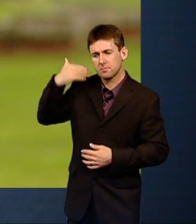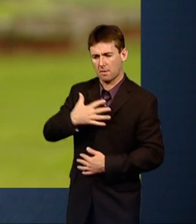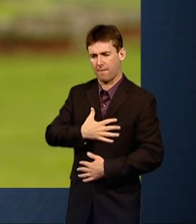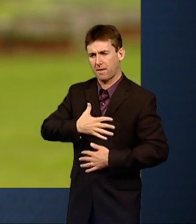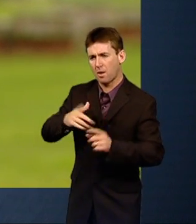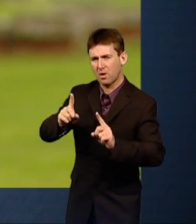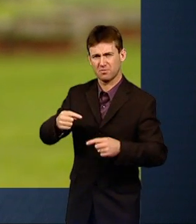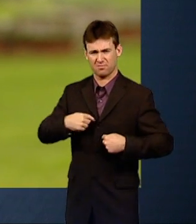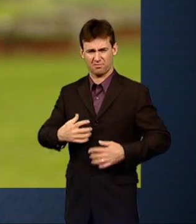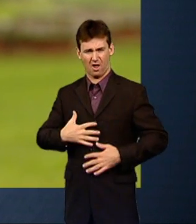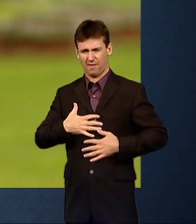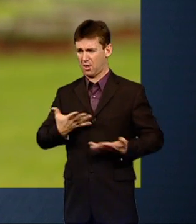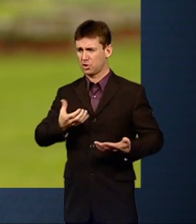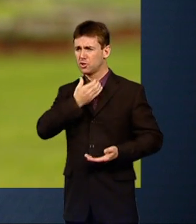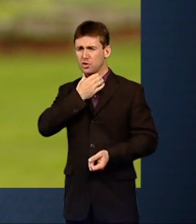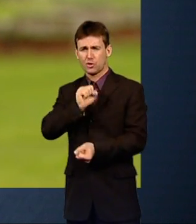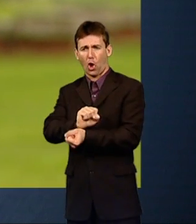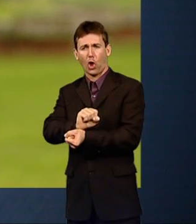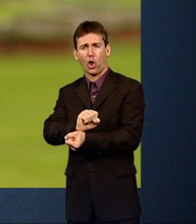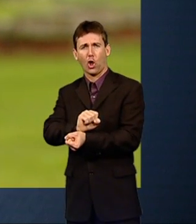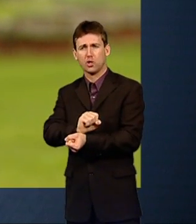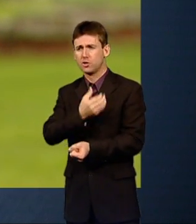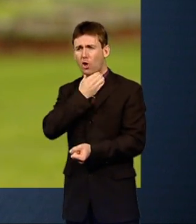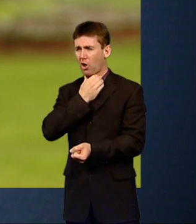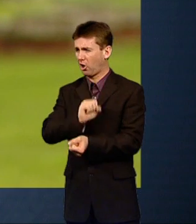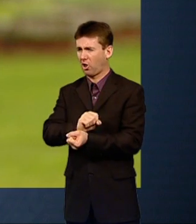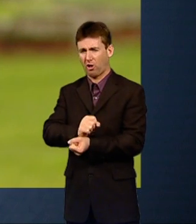Trapped. Fake. Not me.